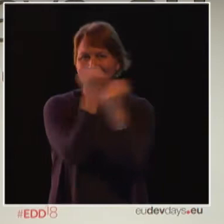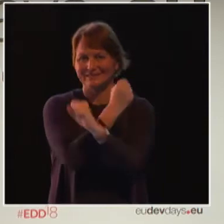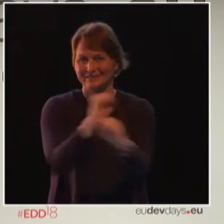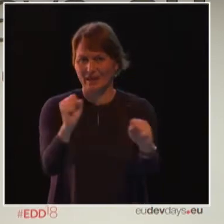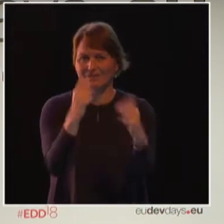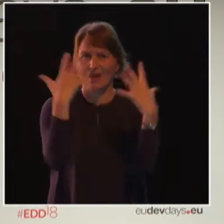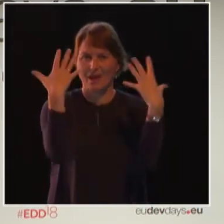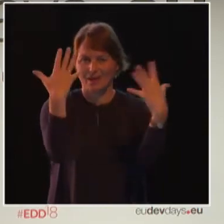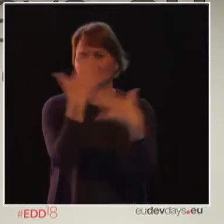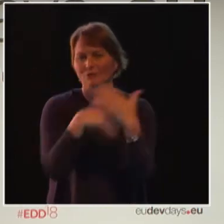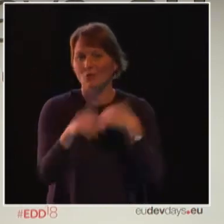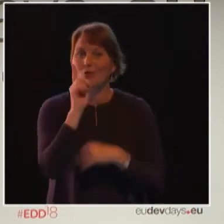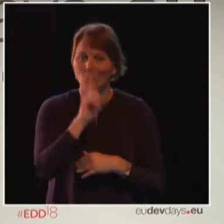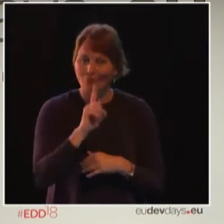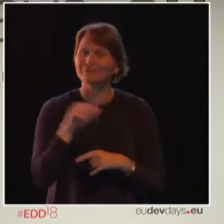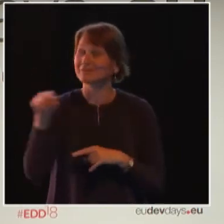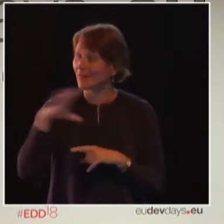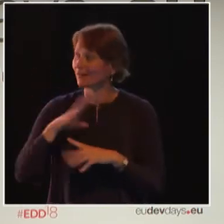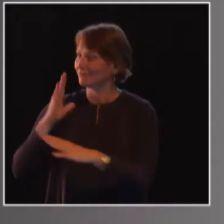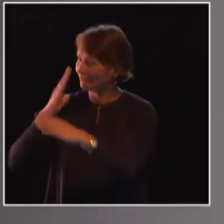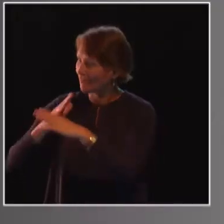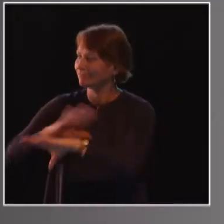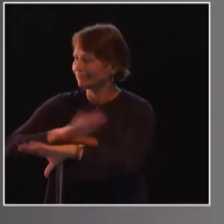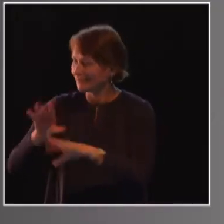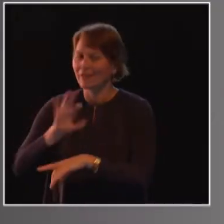FGM. Please join me in welcoming Jaha.